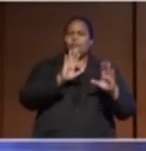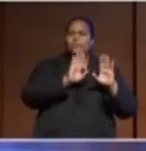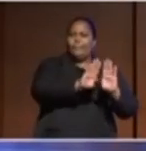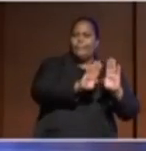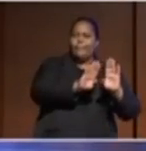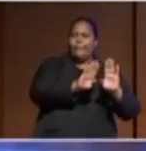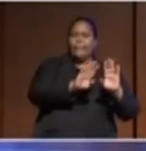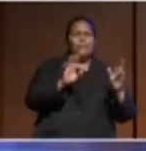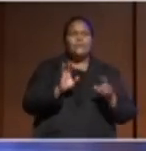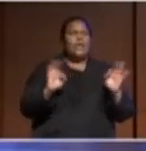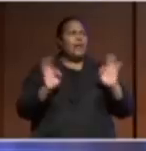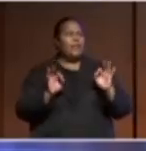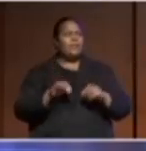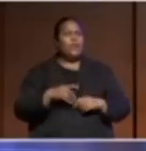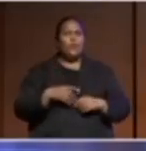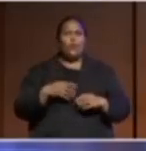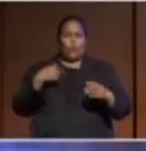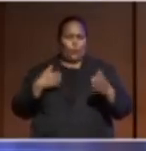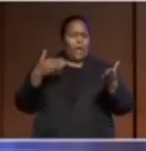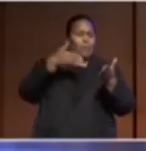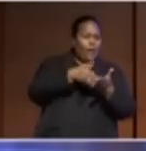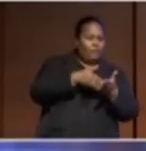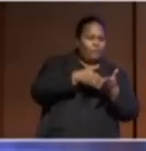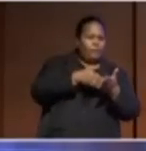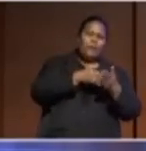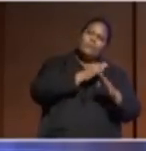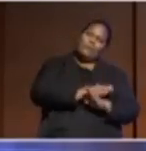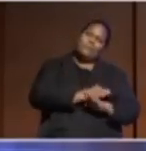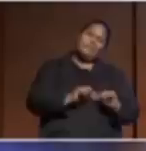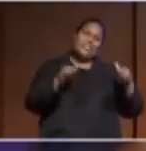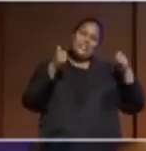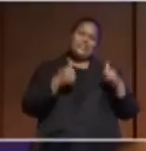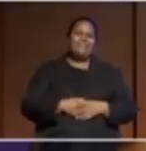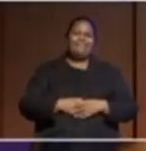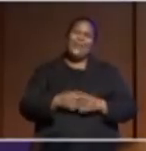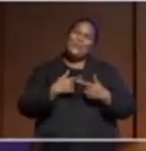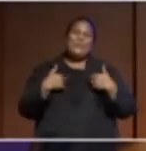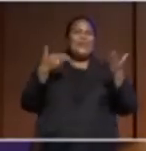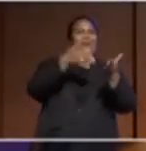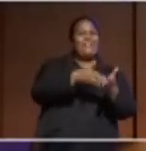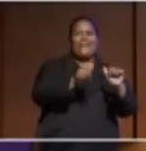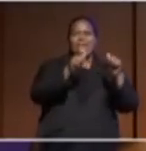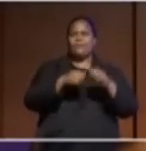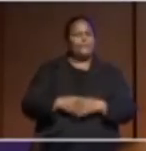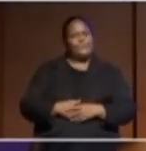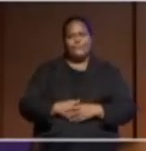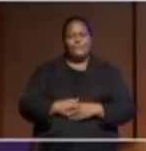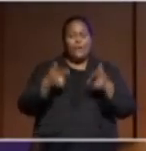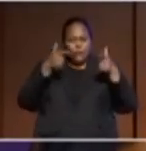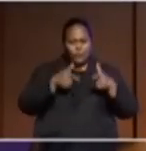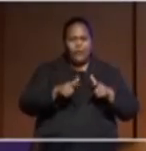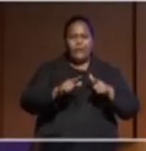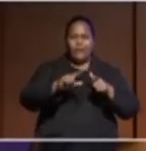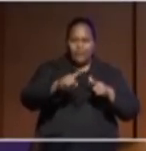Meaning it's not something that we get to and then stop and say we've got there. It's a journey of